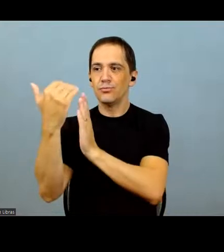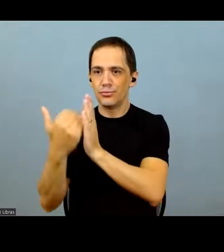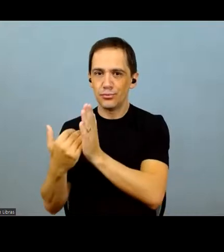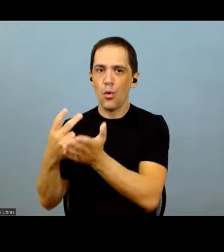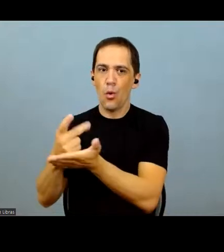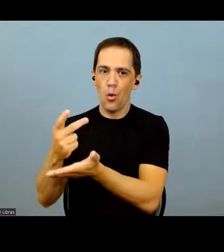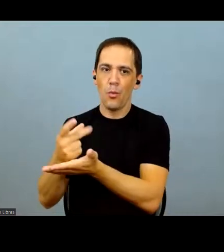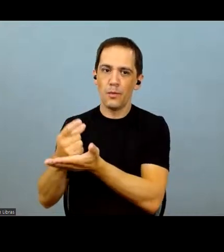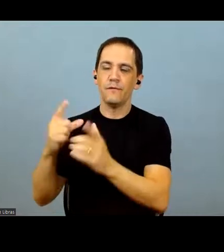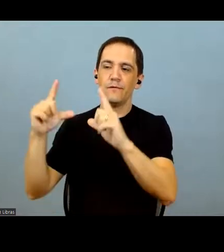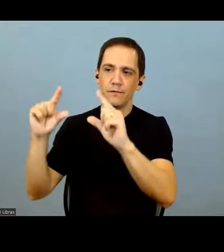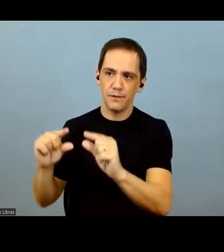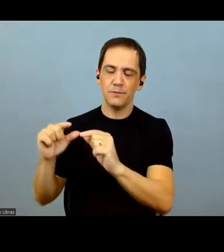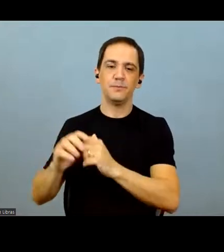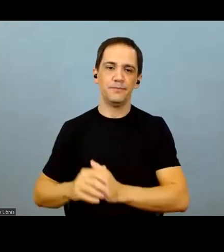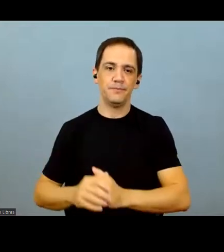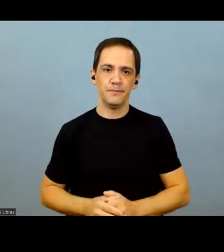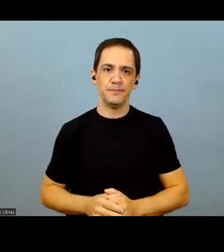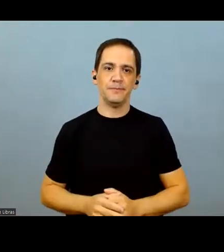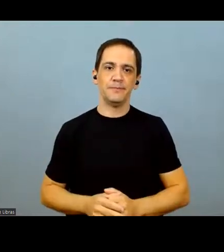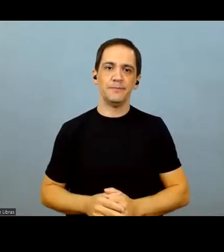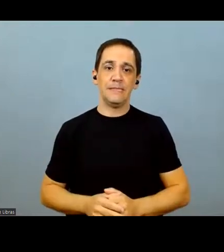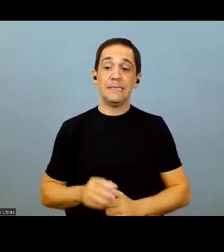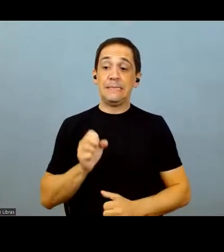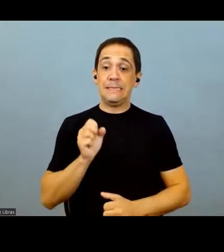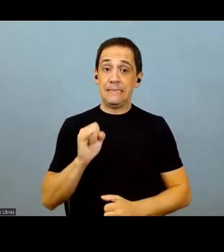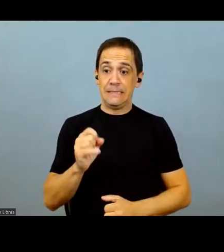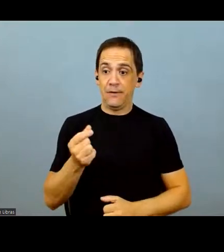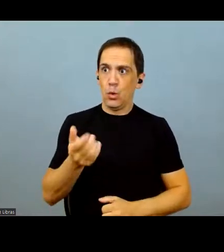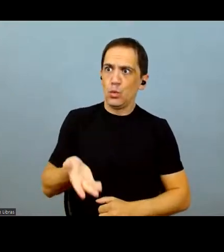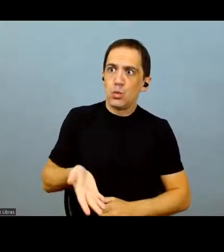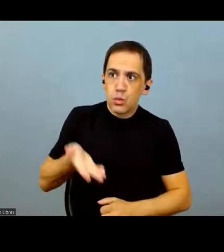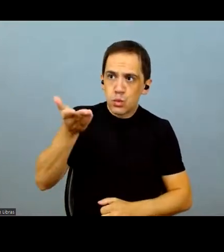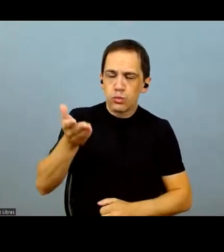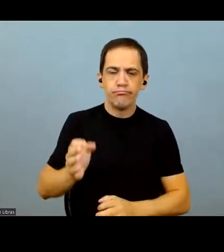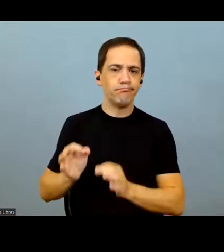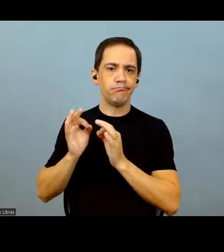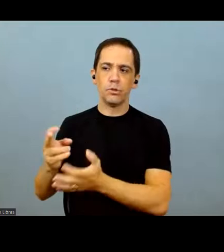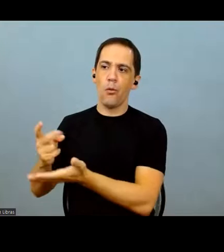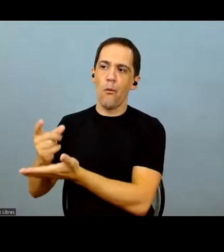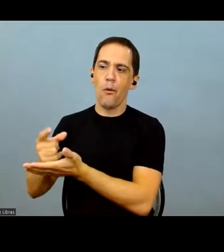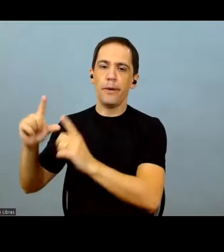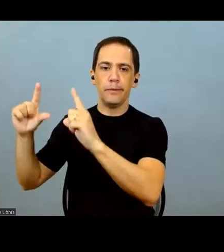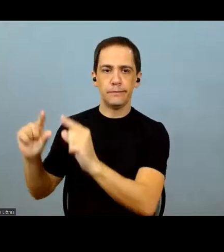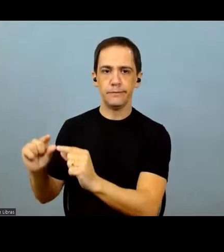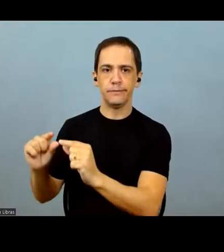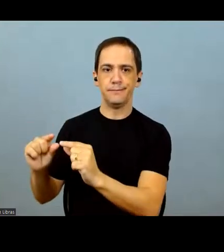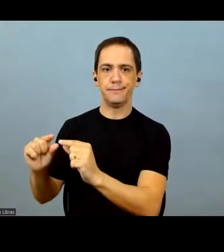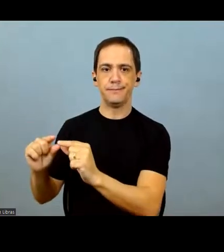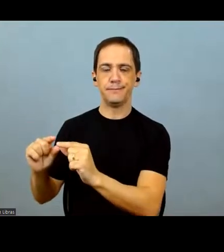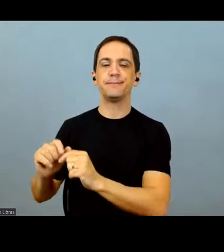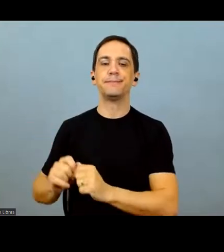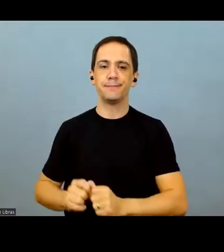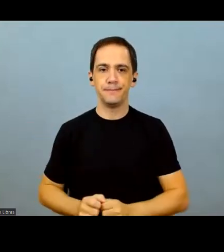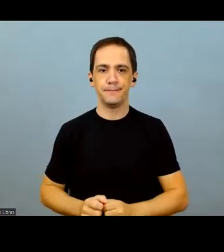15% in the world. Demand has always been more sluggish when prices are